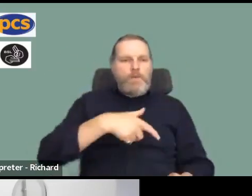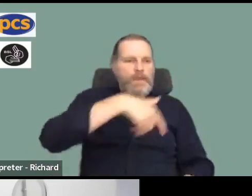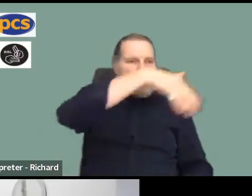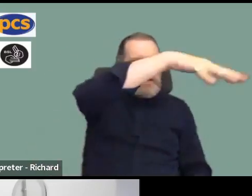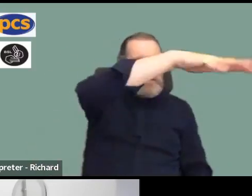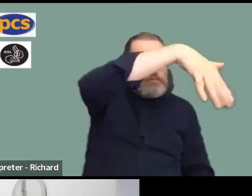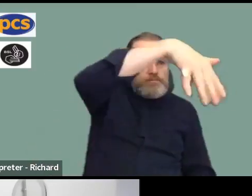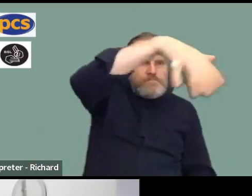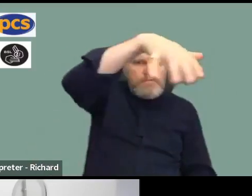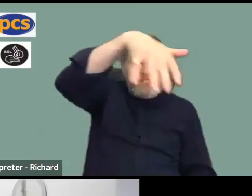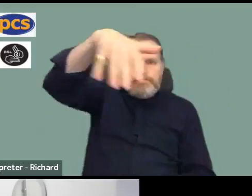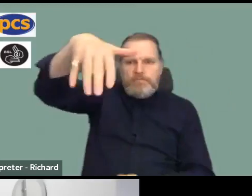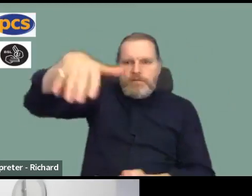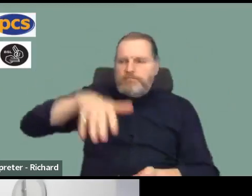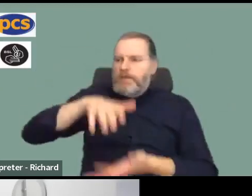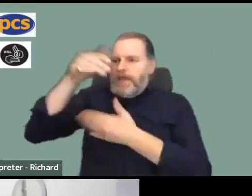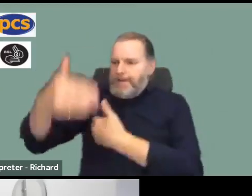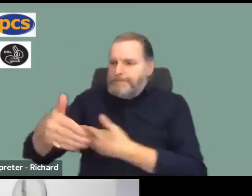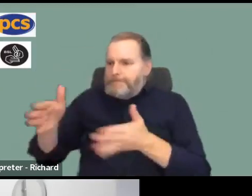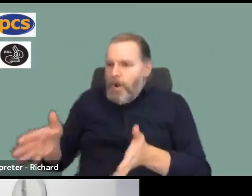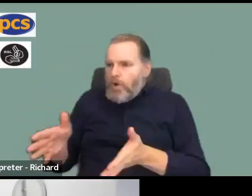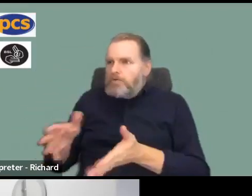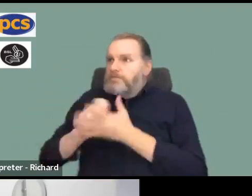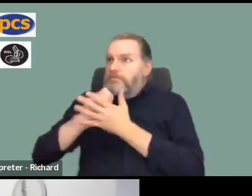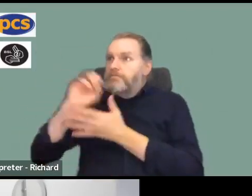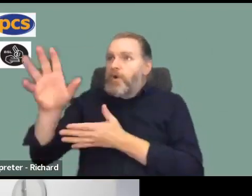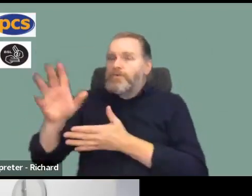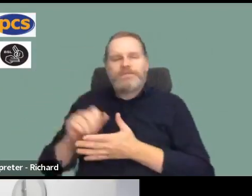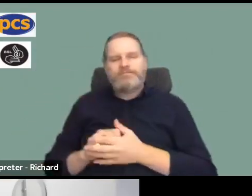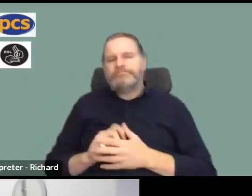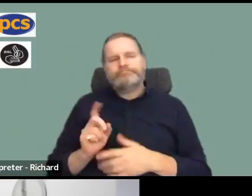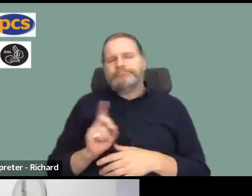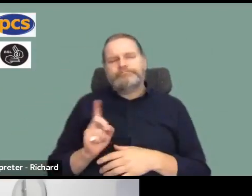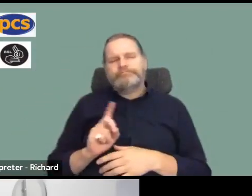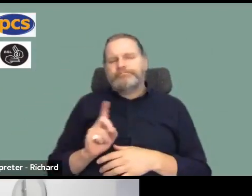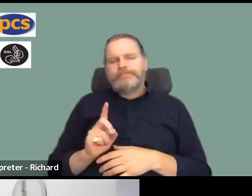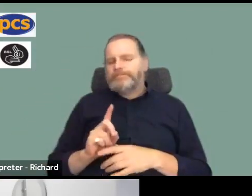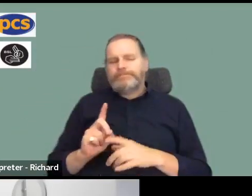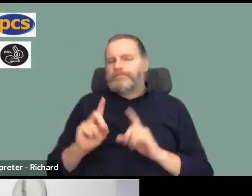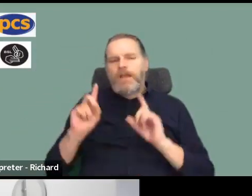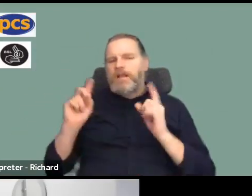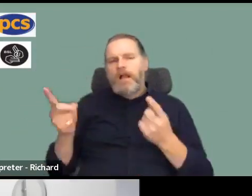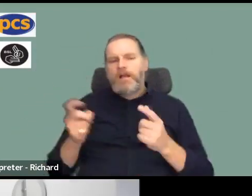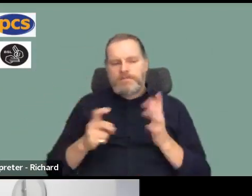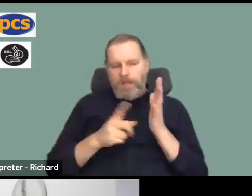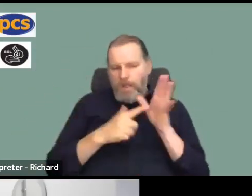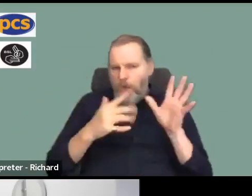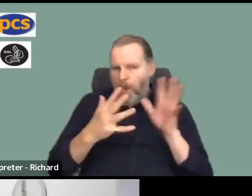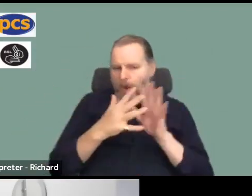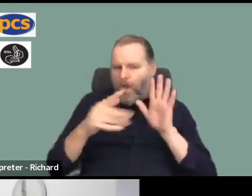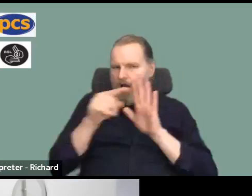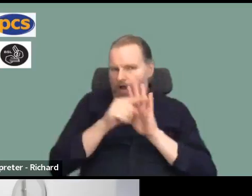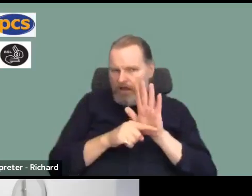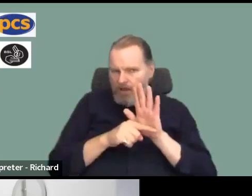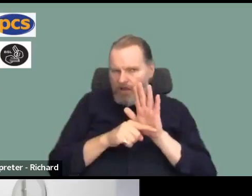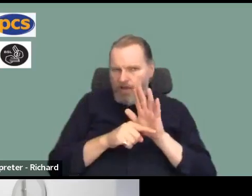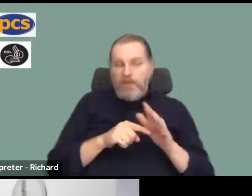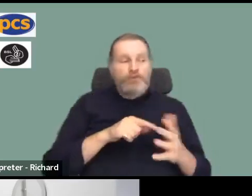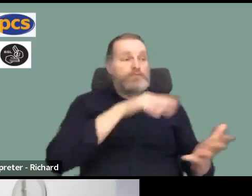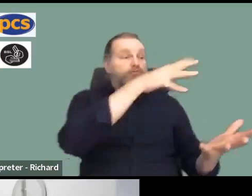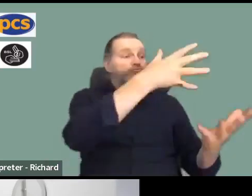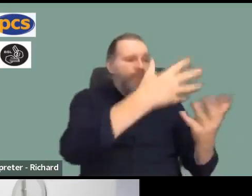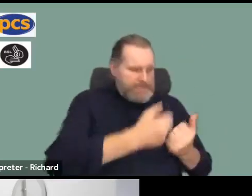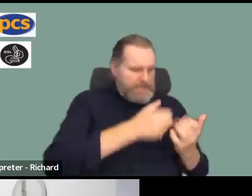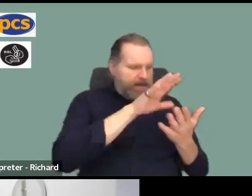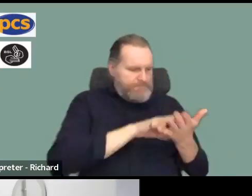were to give your ballot paper to anyone else, potentially an employer might try to challenge it. So there's other ways, though, that we can try